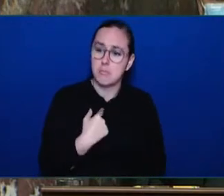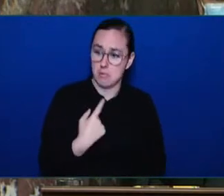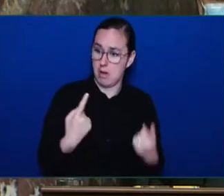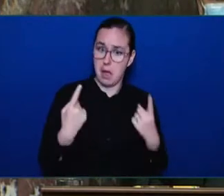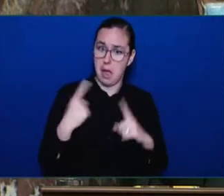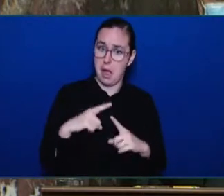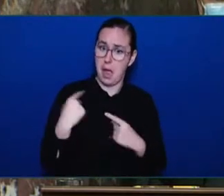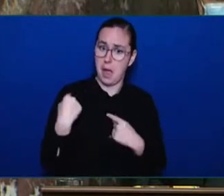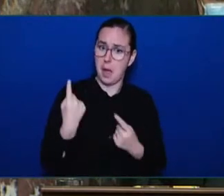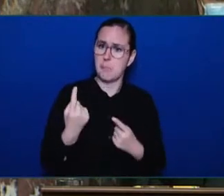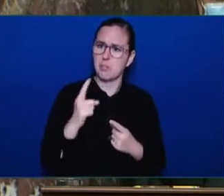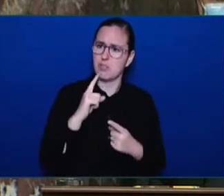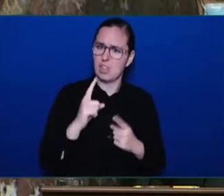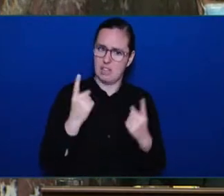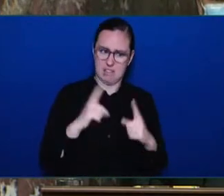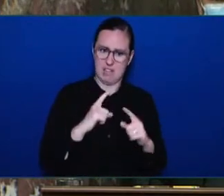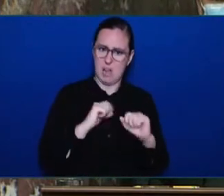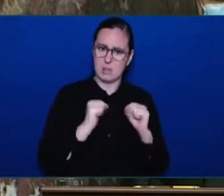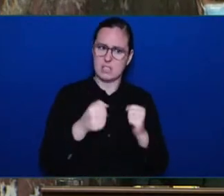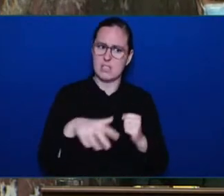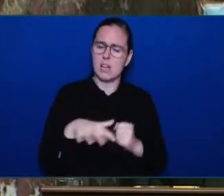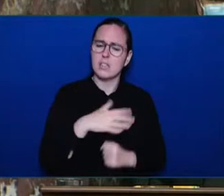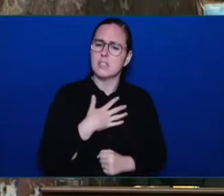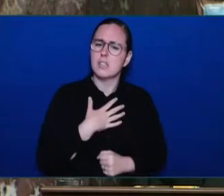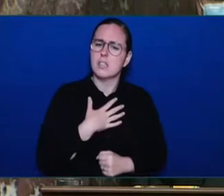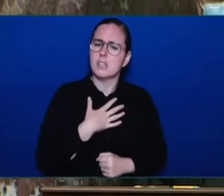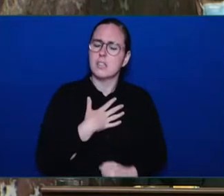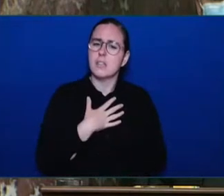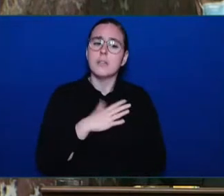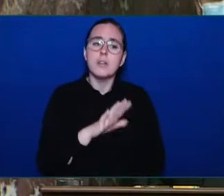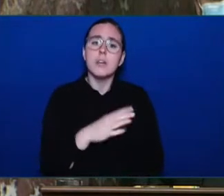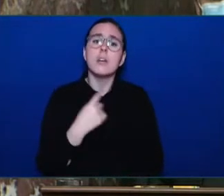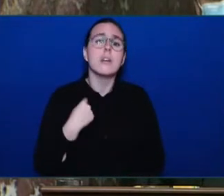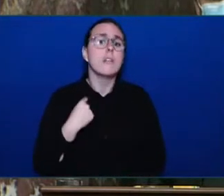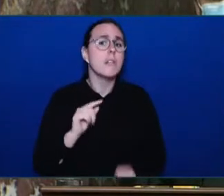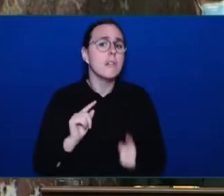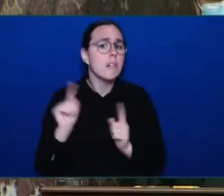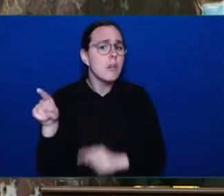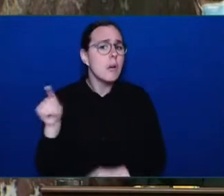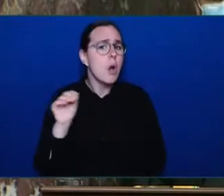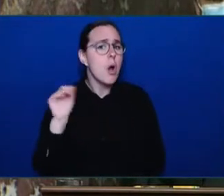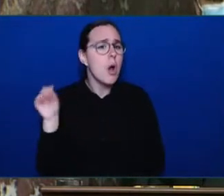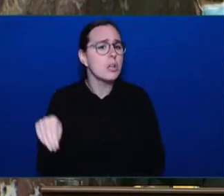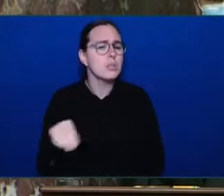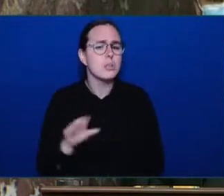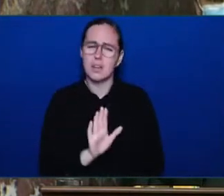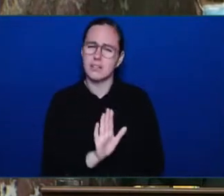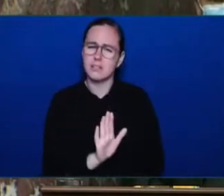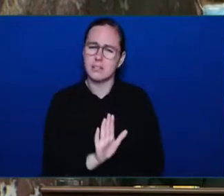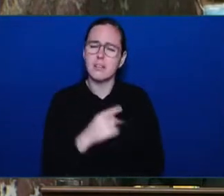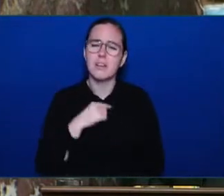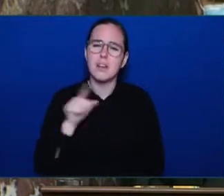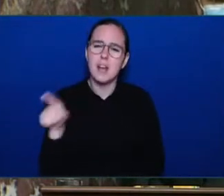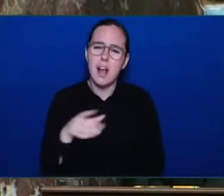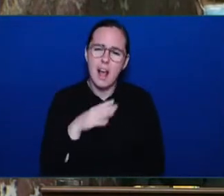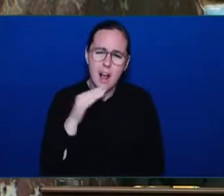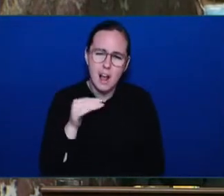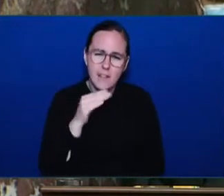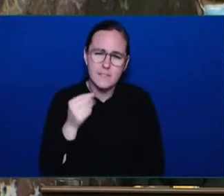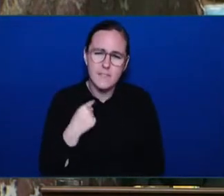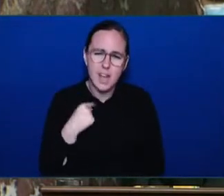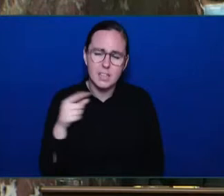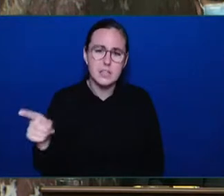Member asserted, but to Halifax, the public safety and Solicitor General and myself. And I'm very proud to announce, Mr. Speaker,